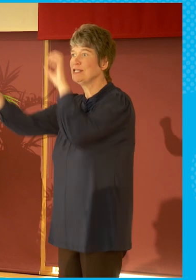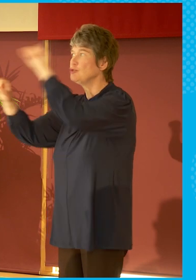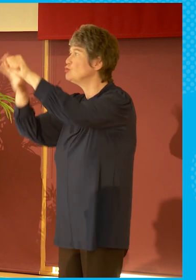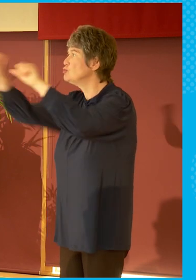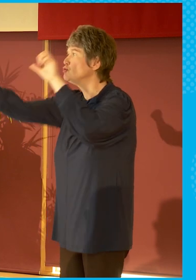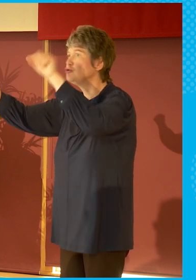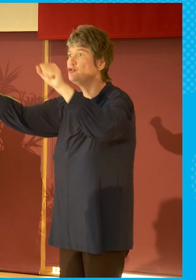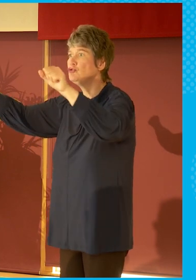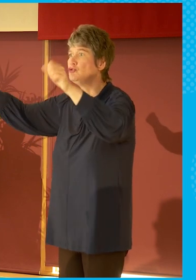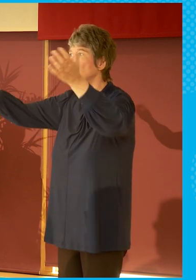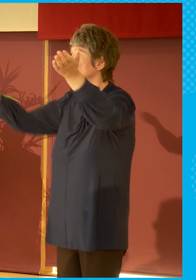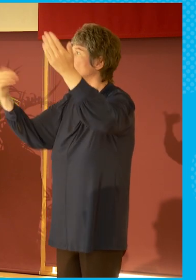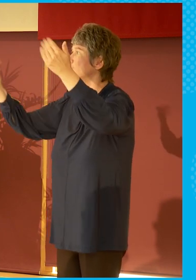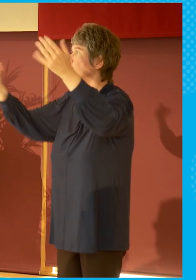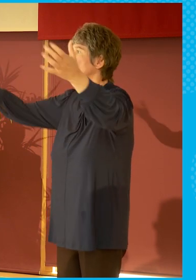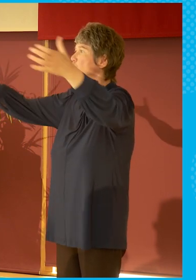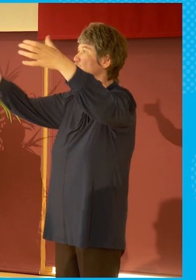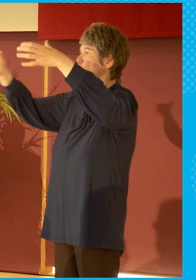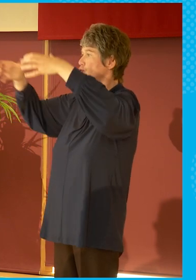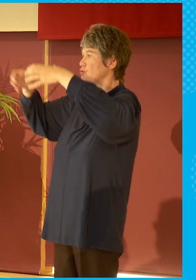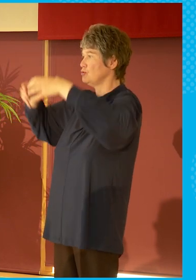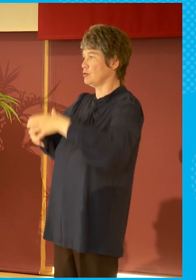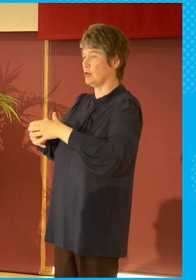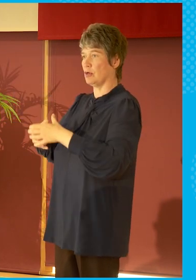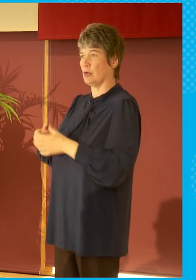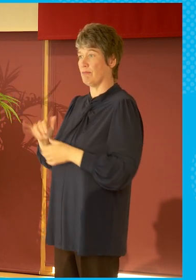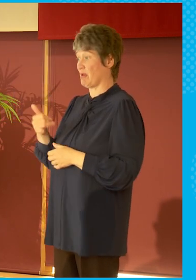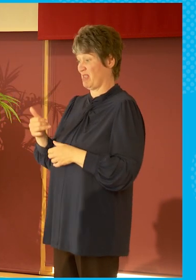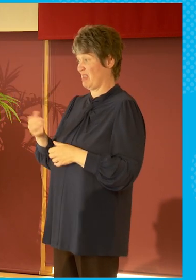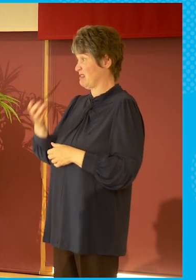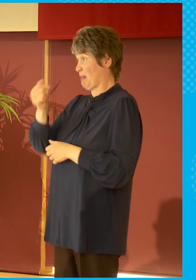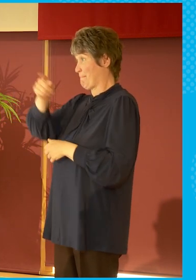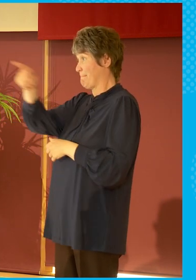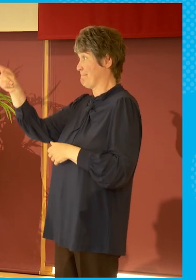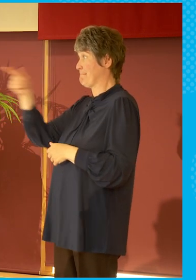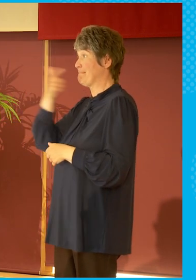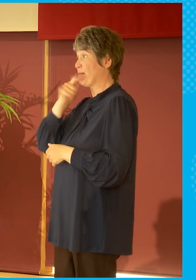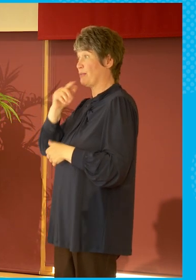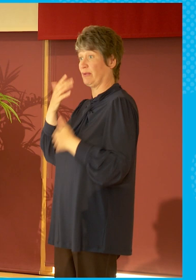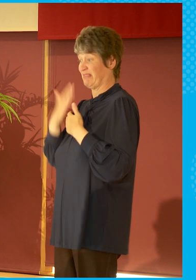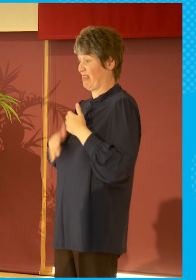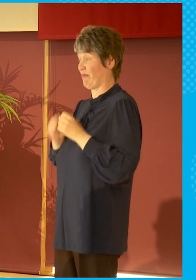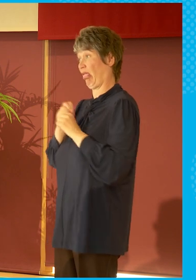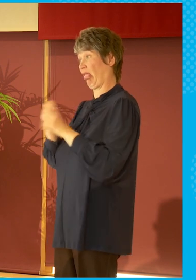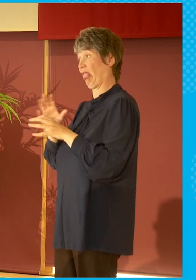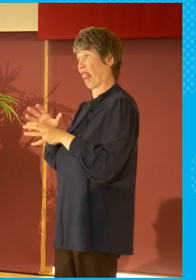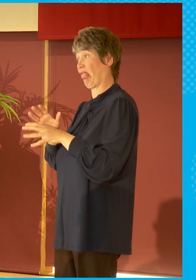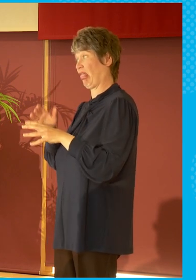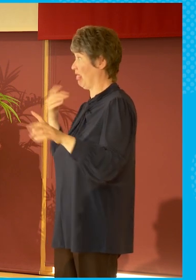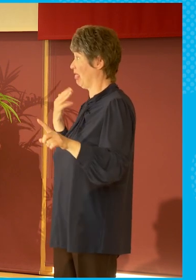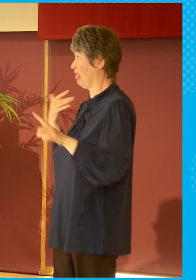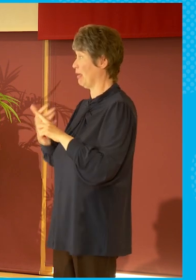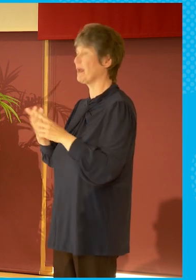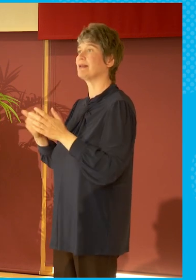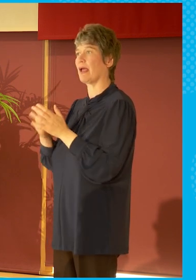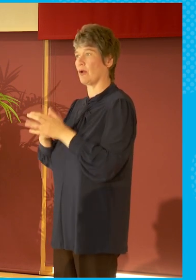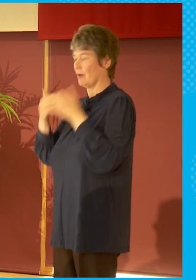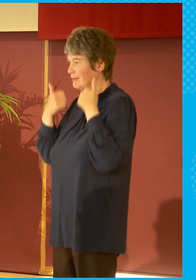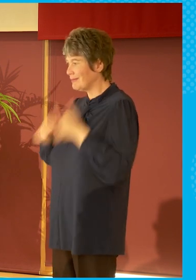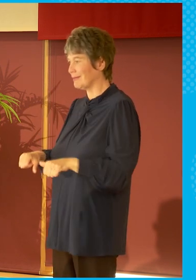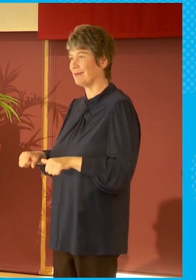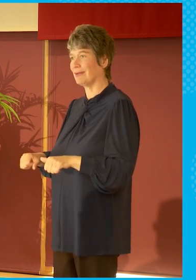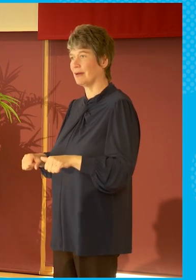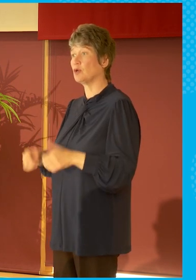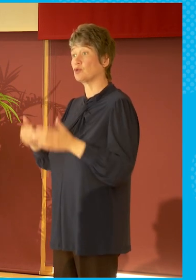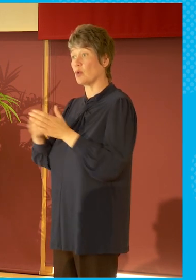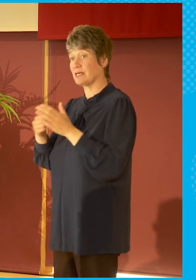reach communities that haven't had a voice up until now. So it's really important. I'm going to open up to questions. There's one of